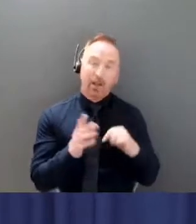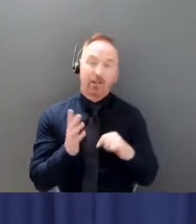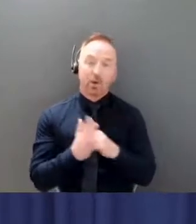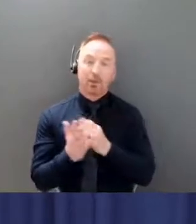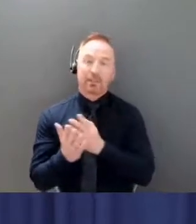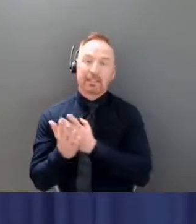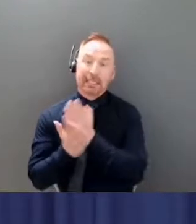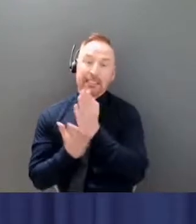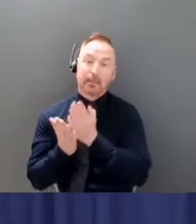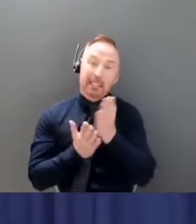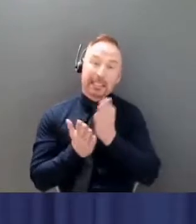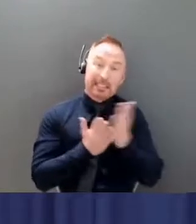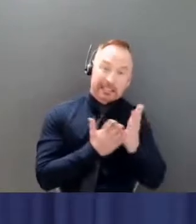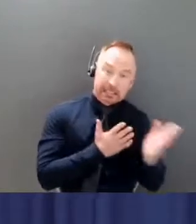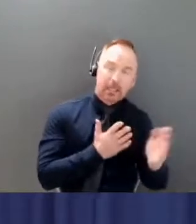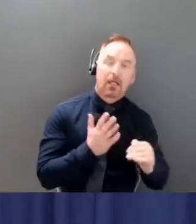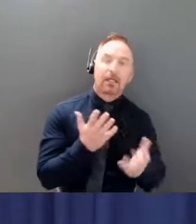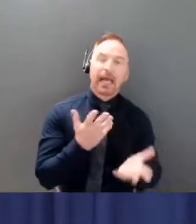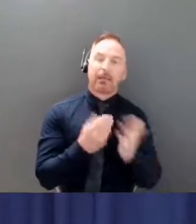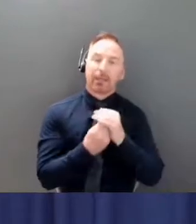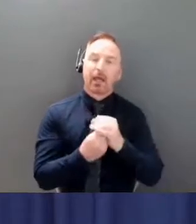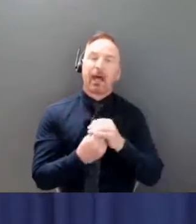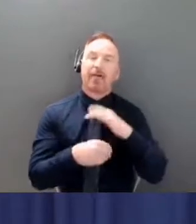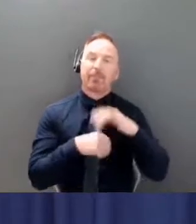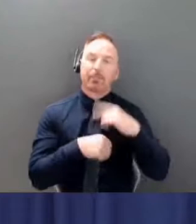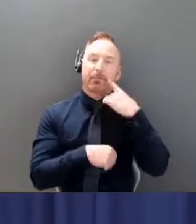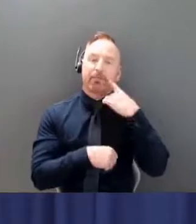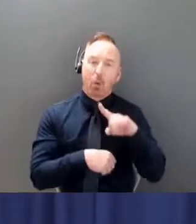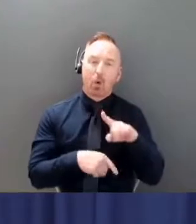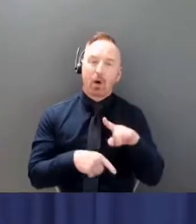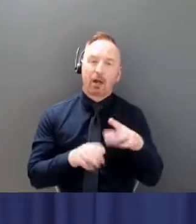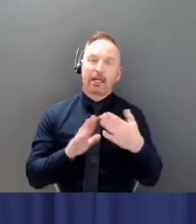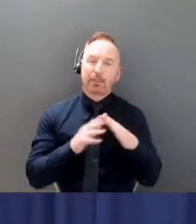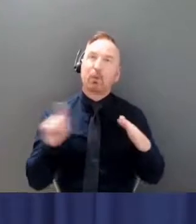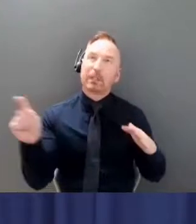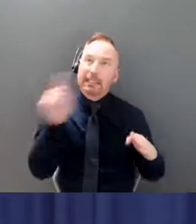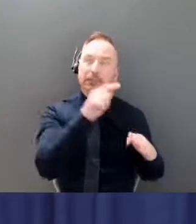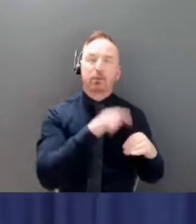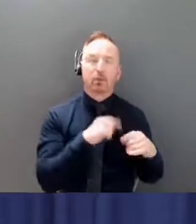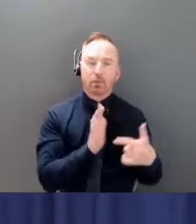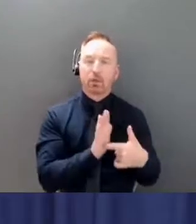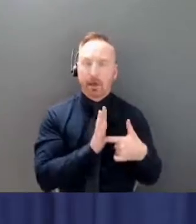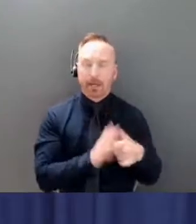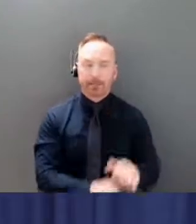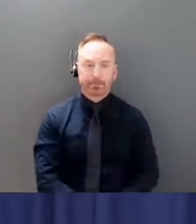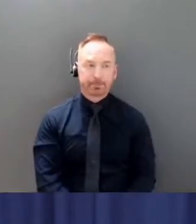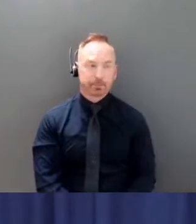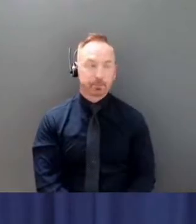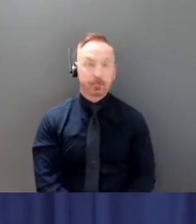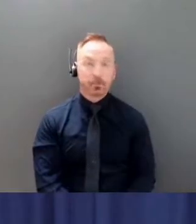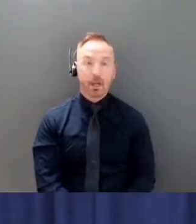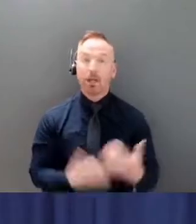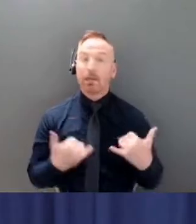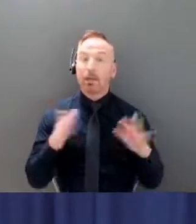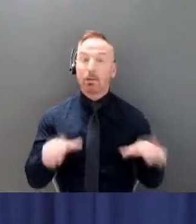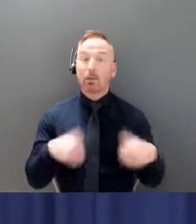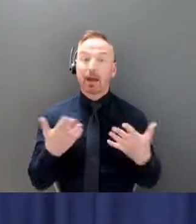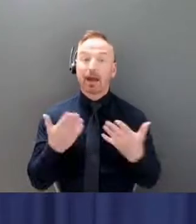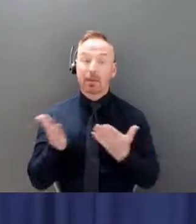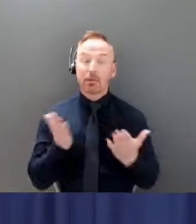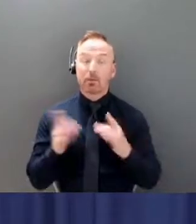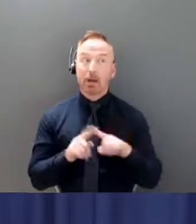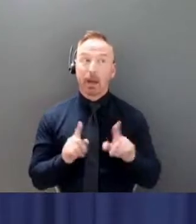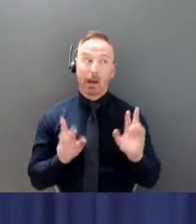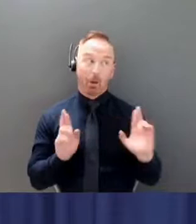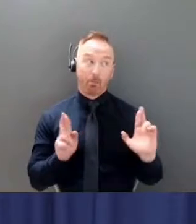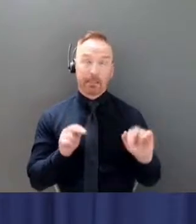available for the communities that need them. We are providing that service now, but hope to increase